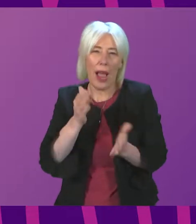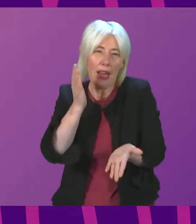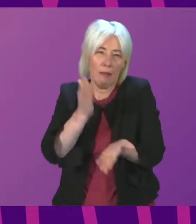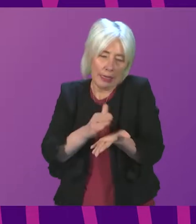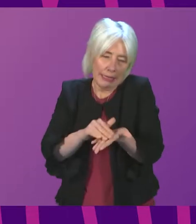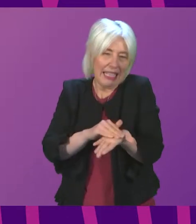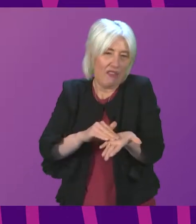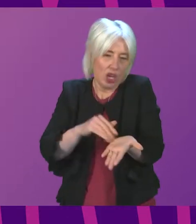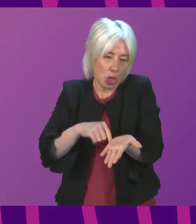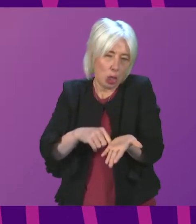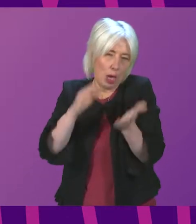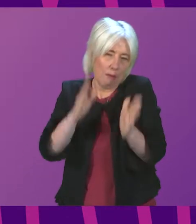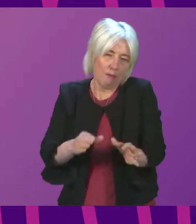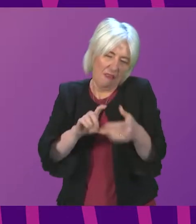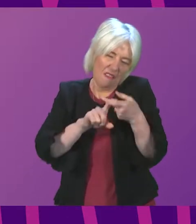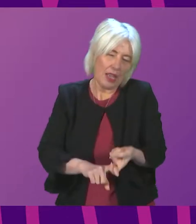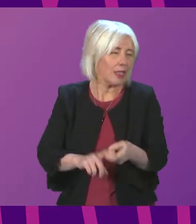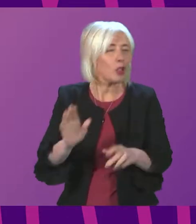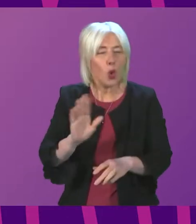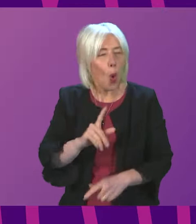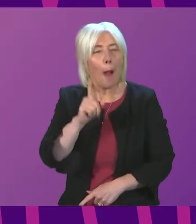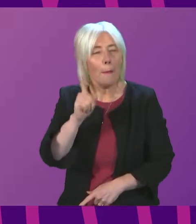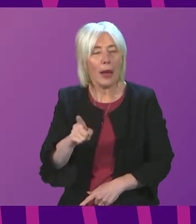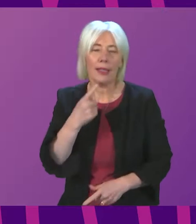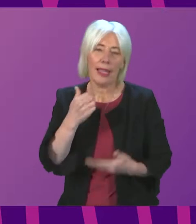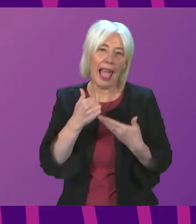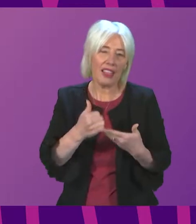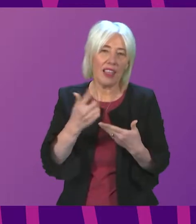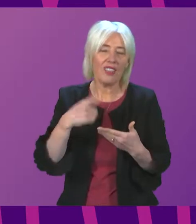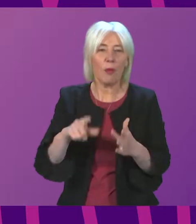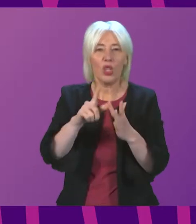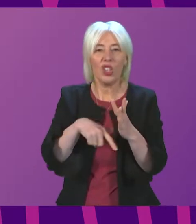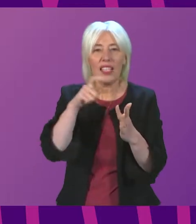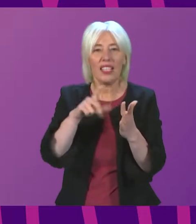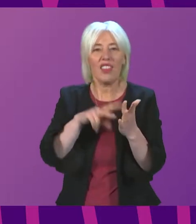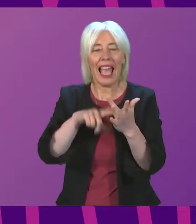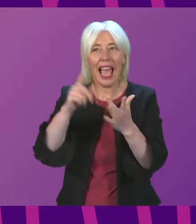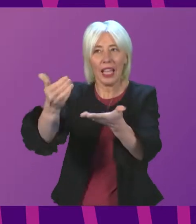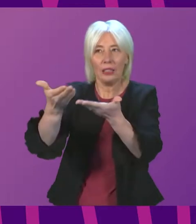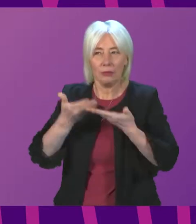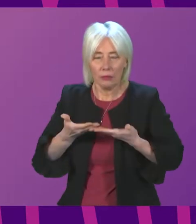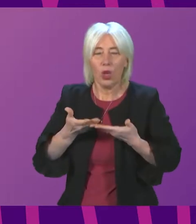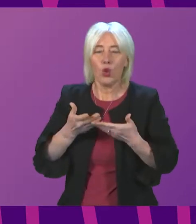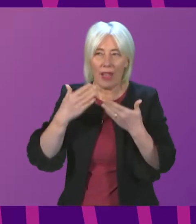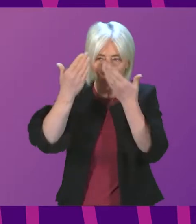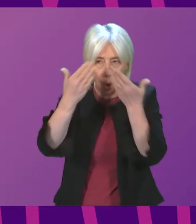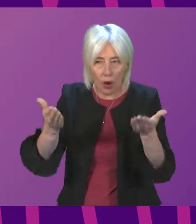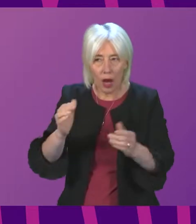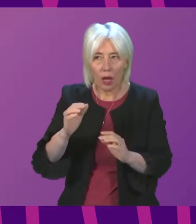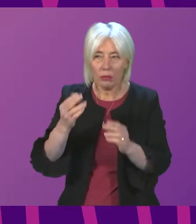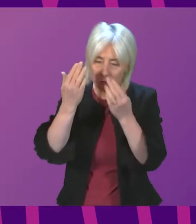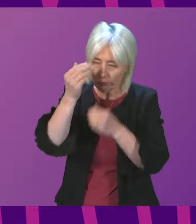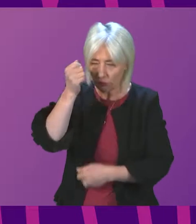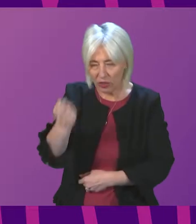are overly rigid. That said, the advice on these matters does come from the JCVI and it's important that we honour and respect that